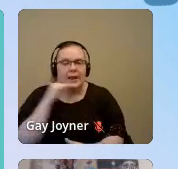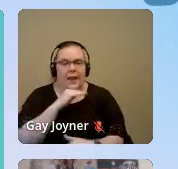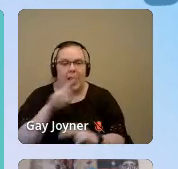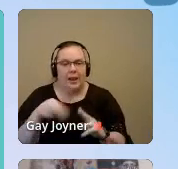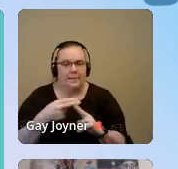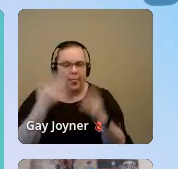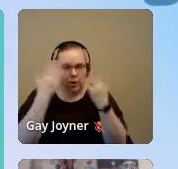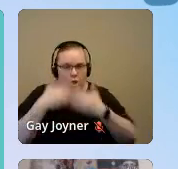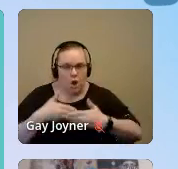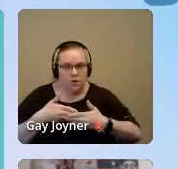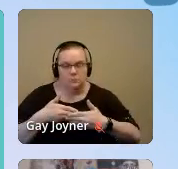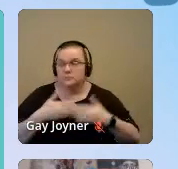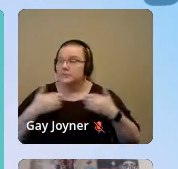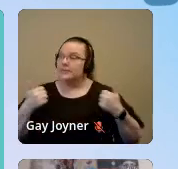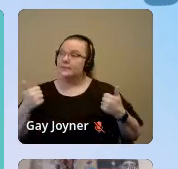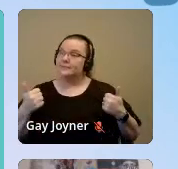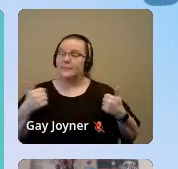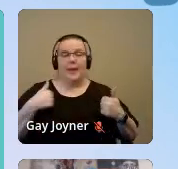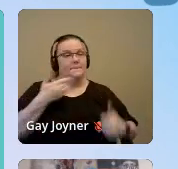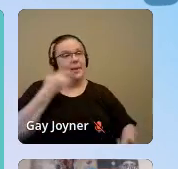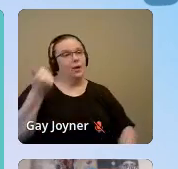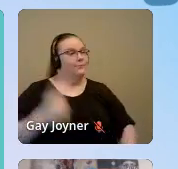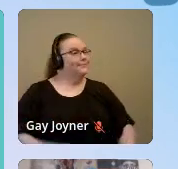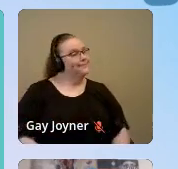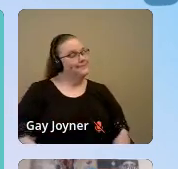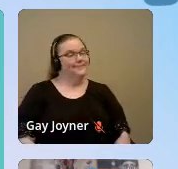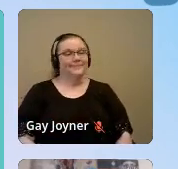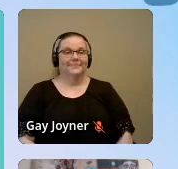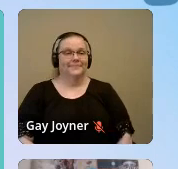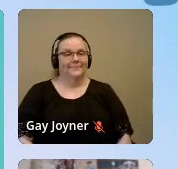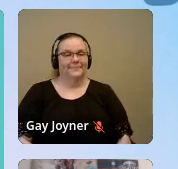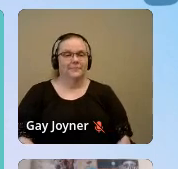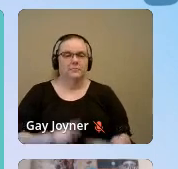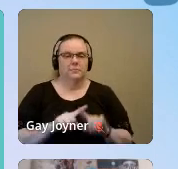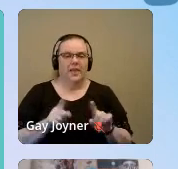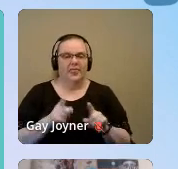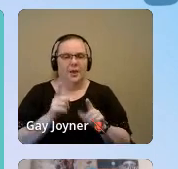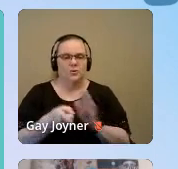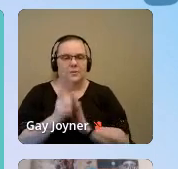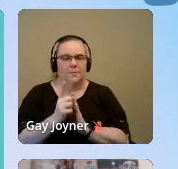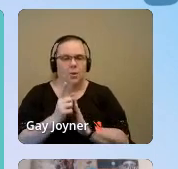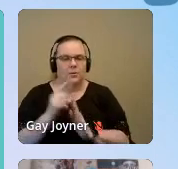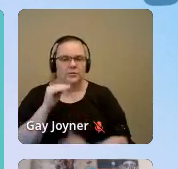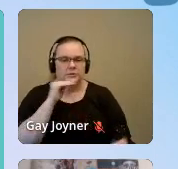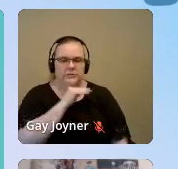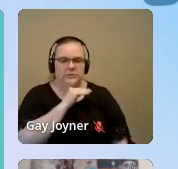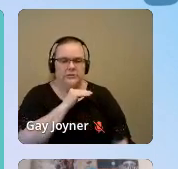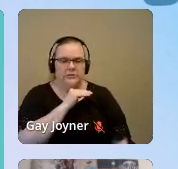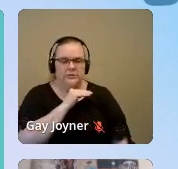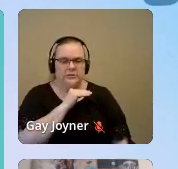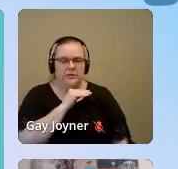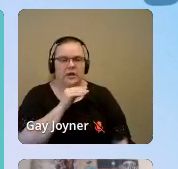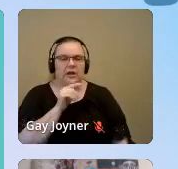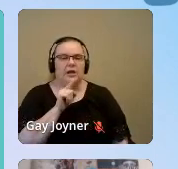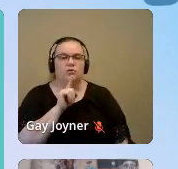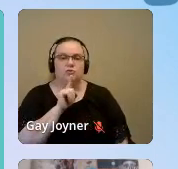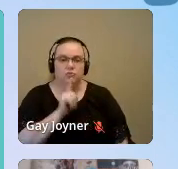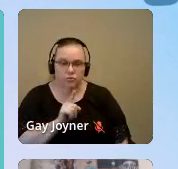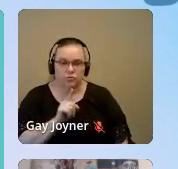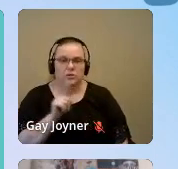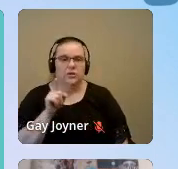See, all better now. The moment she stopped telling the truth, well, that was the moment she was truly crazy.